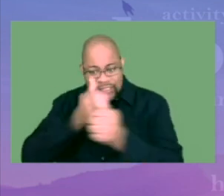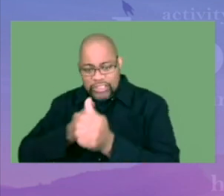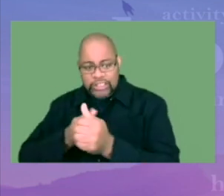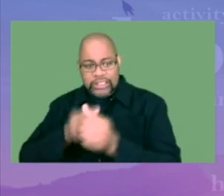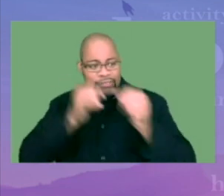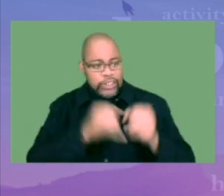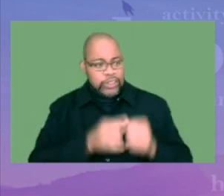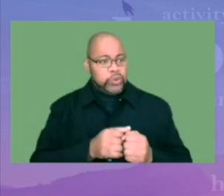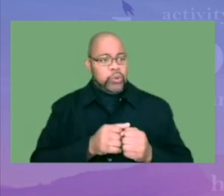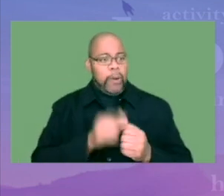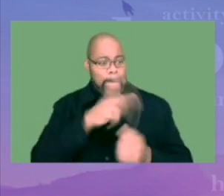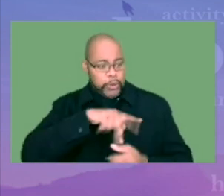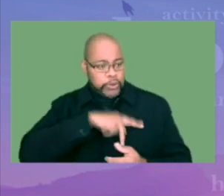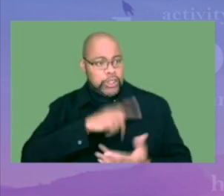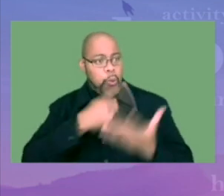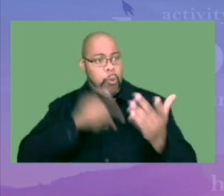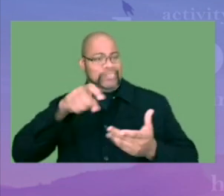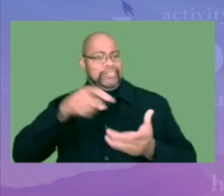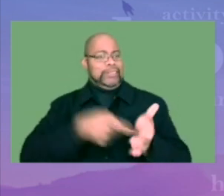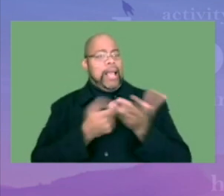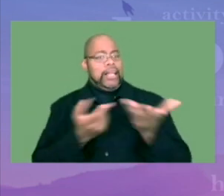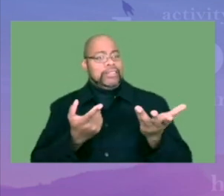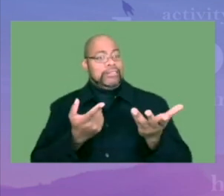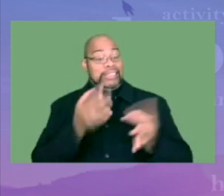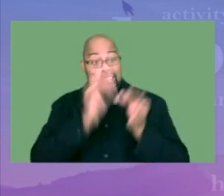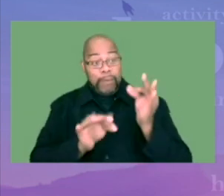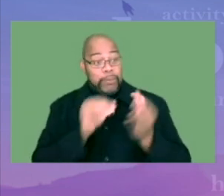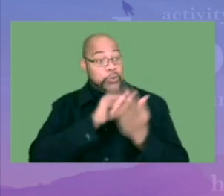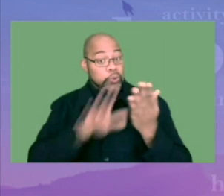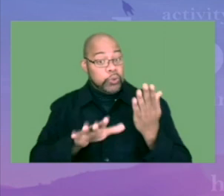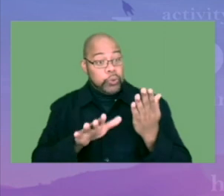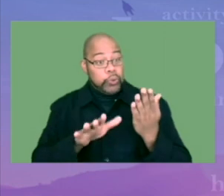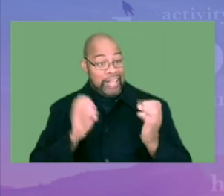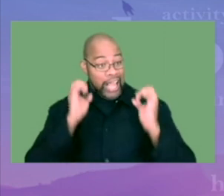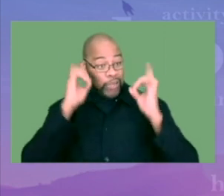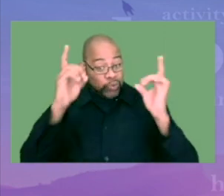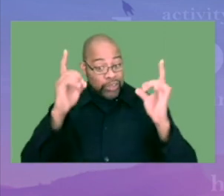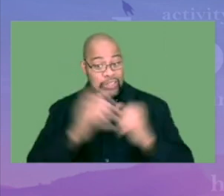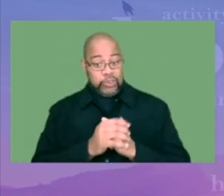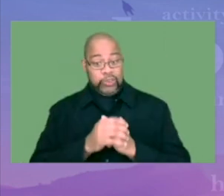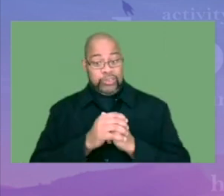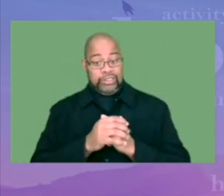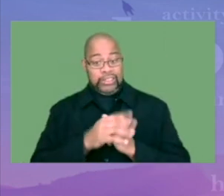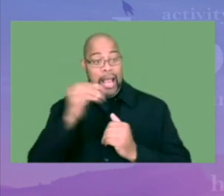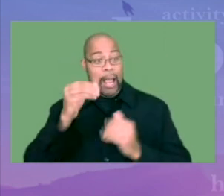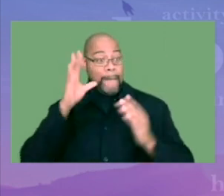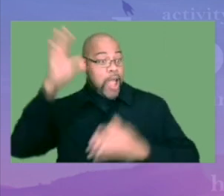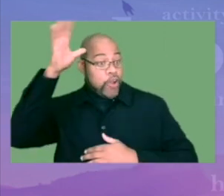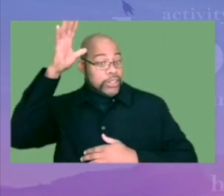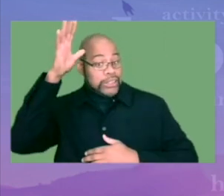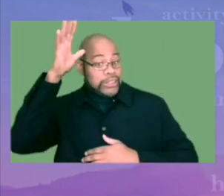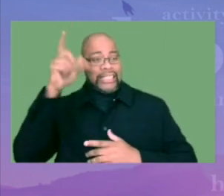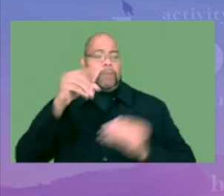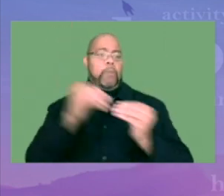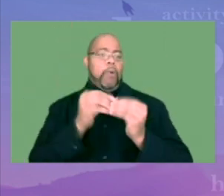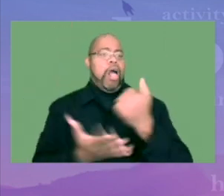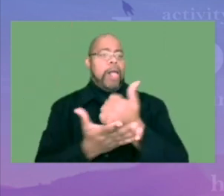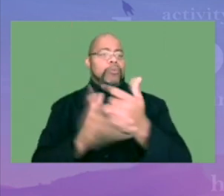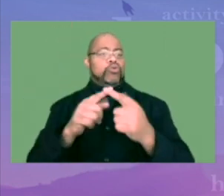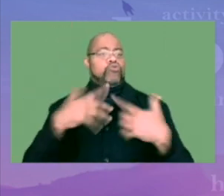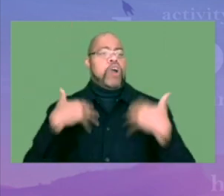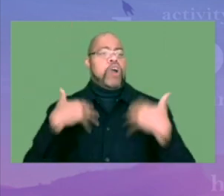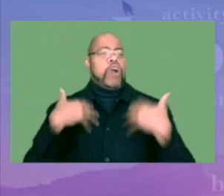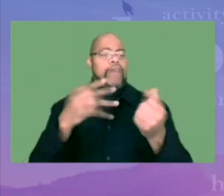personalization, and intensity the moment demands. Simply put, students, educators, and